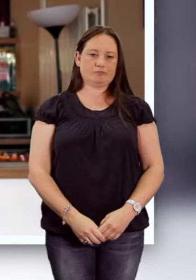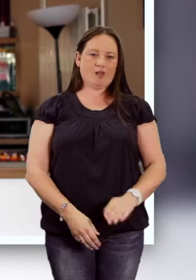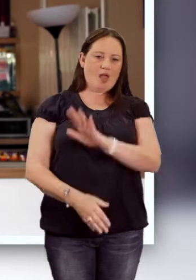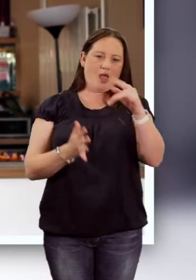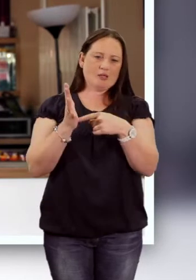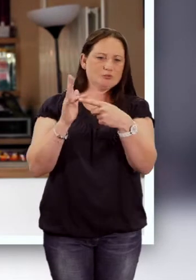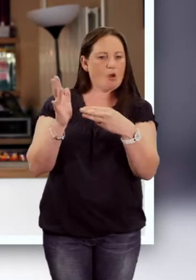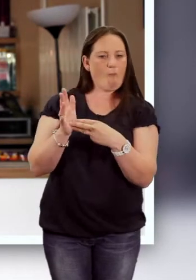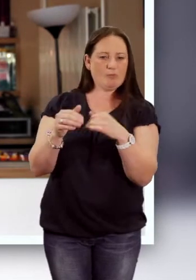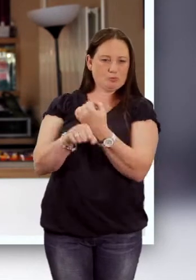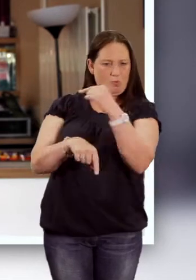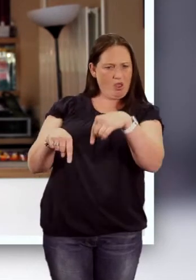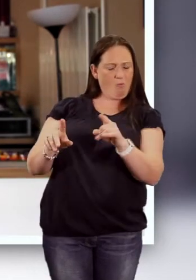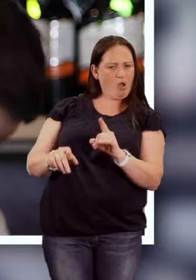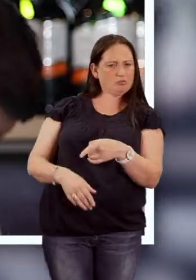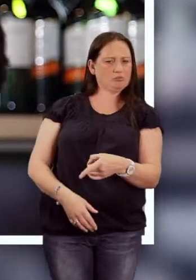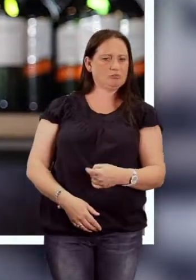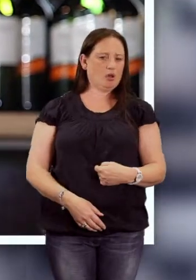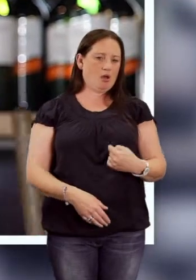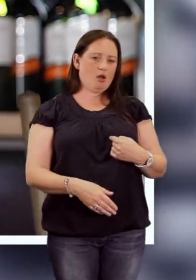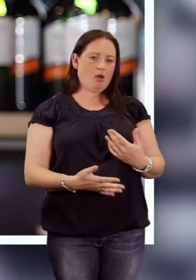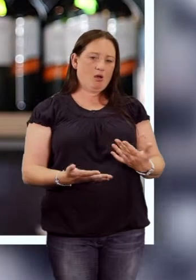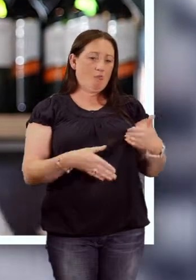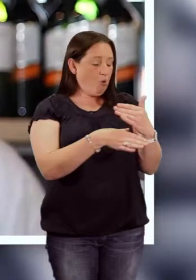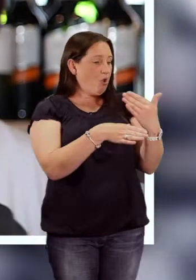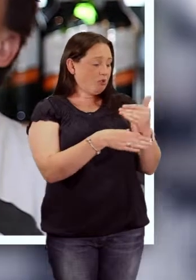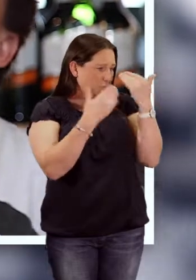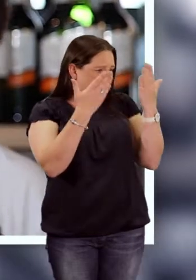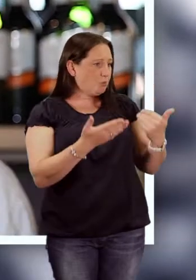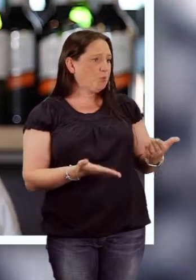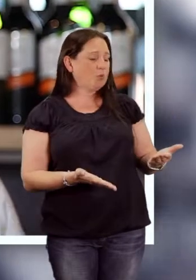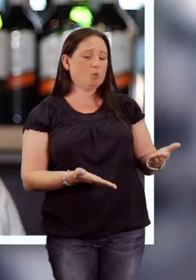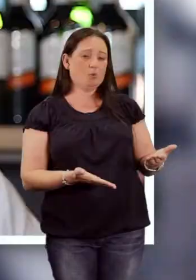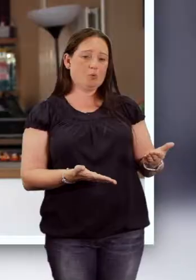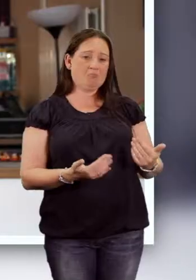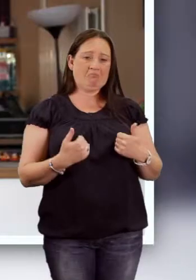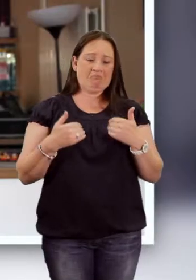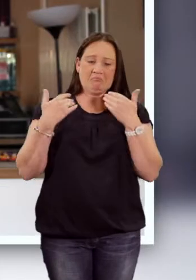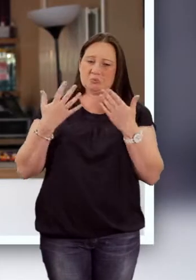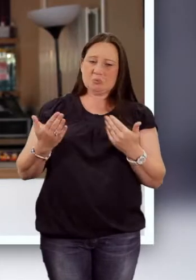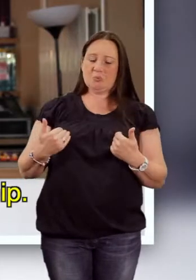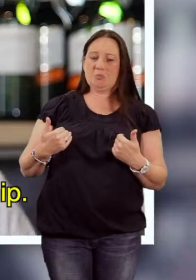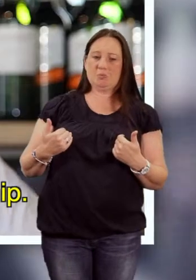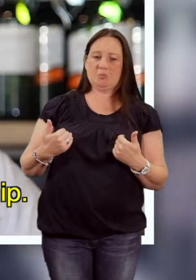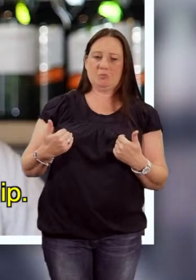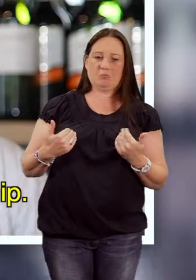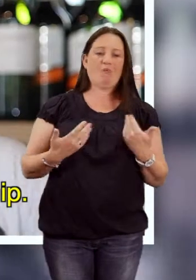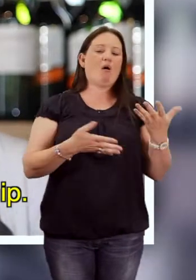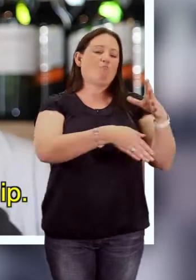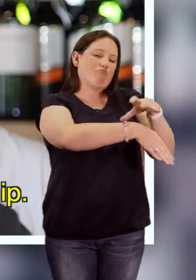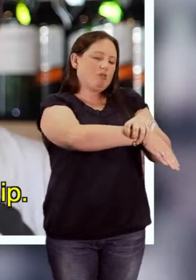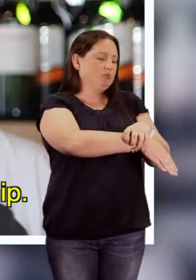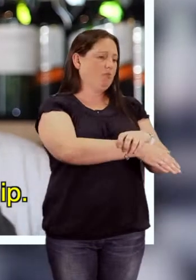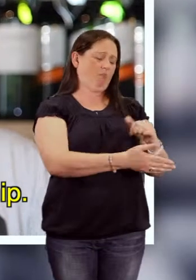What you doing Tom. What are you doing here? Hey. I'm working. You didn't know that? No I didn't. No I'm doing an